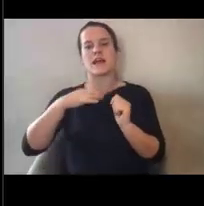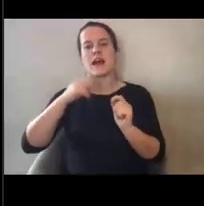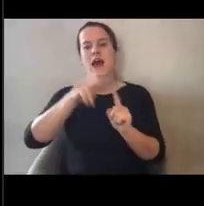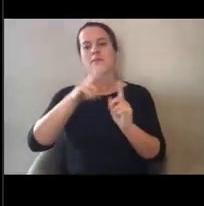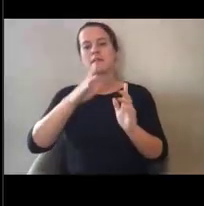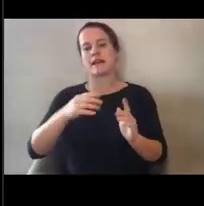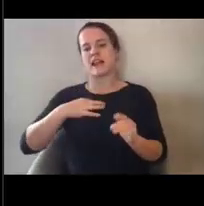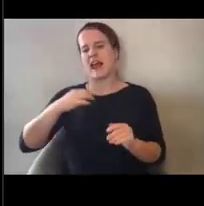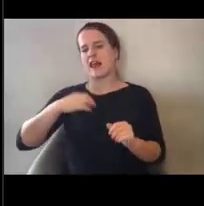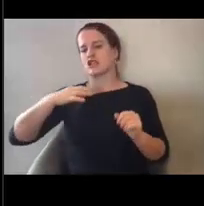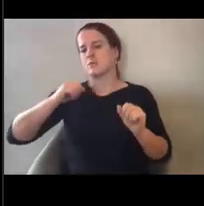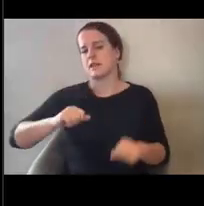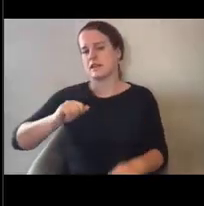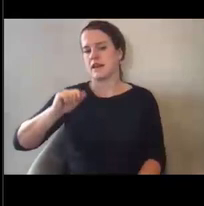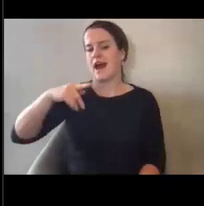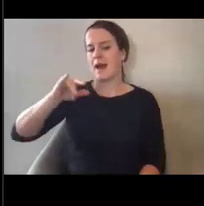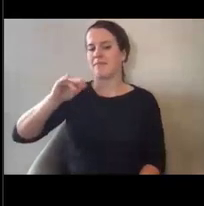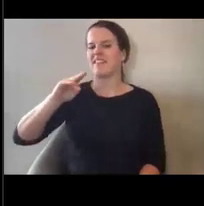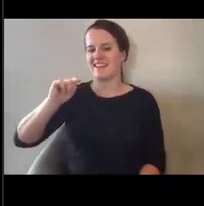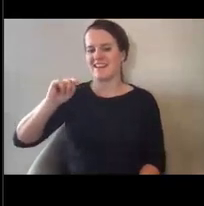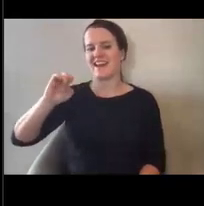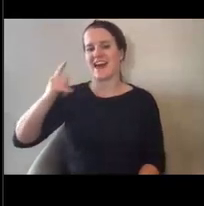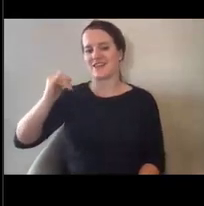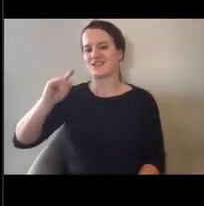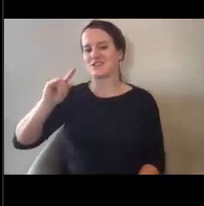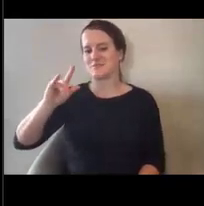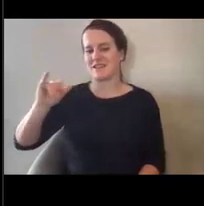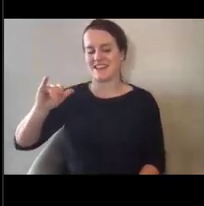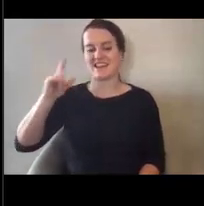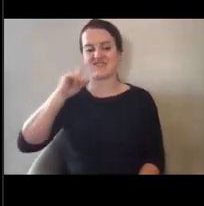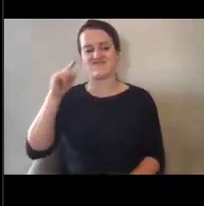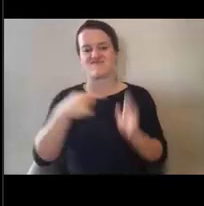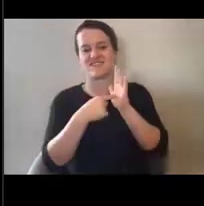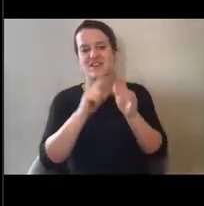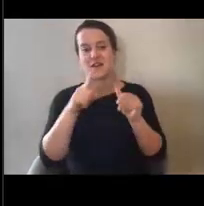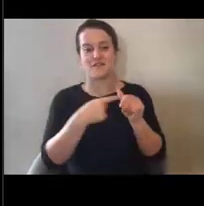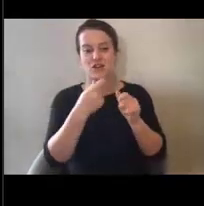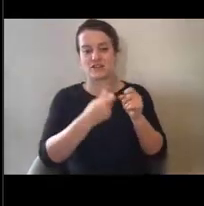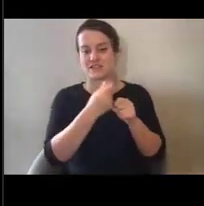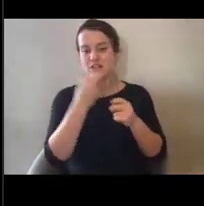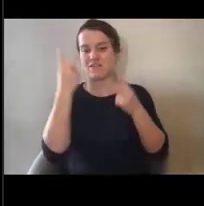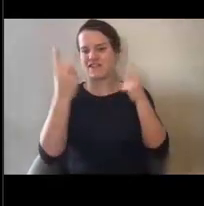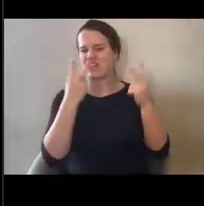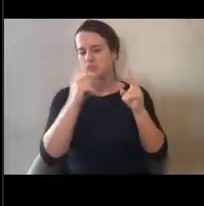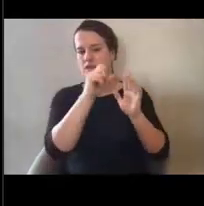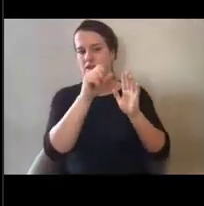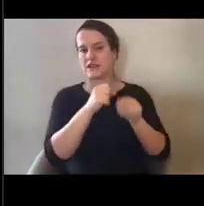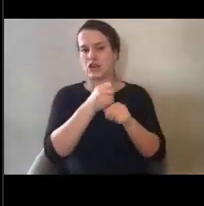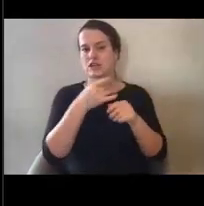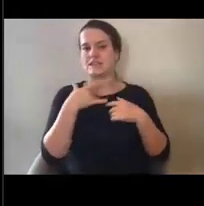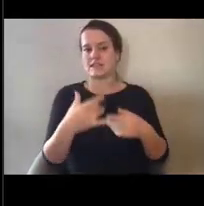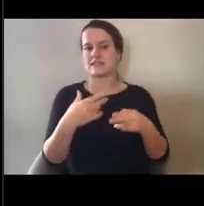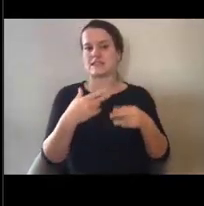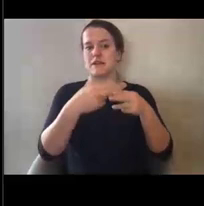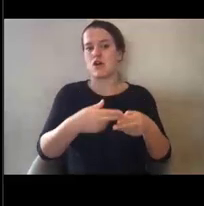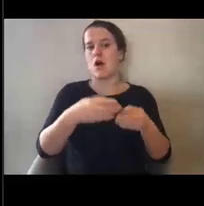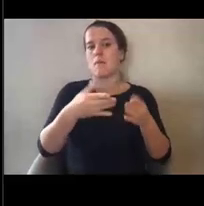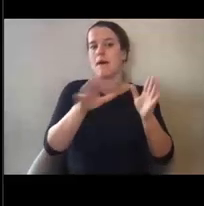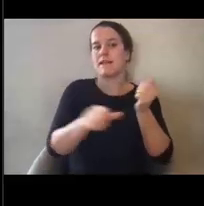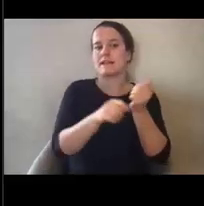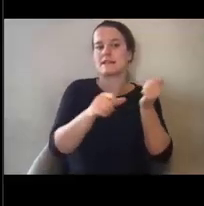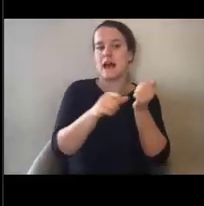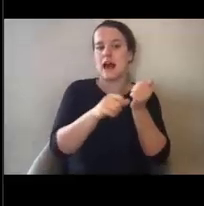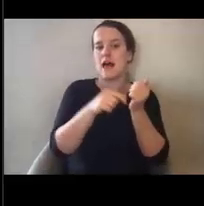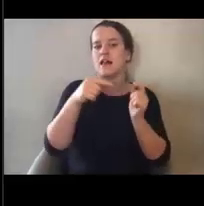as demonstrated in our visual here, which we refer to as the public assistance eligibility pyramid. It's a